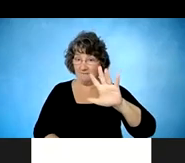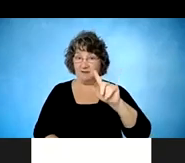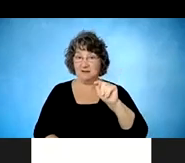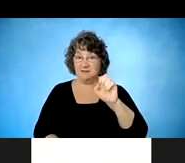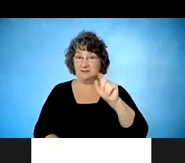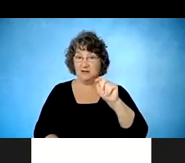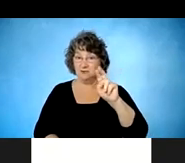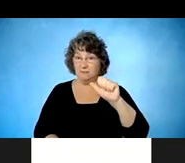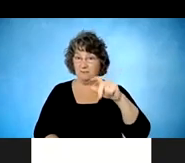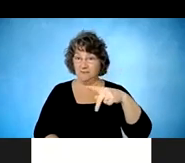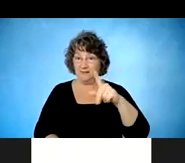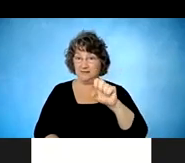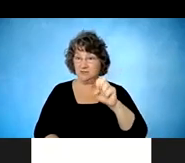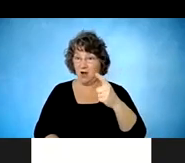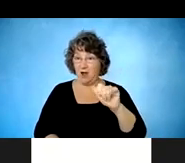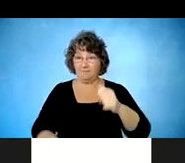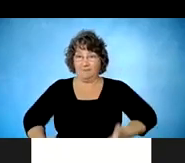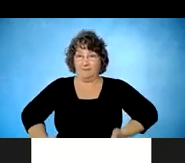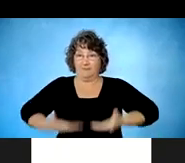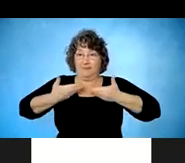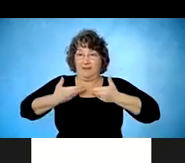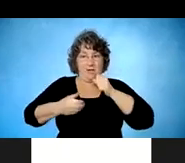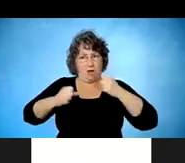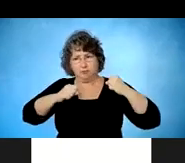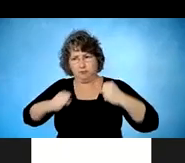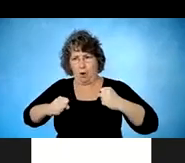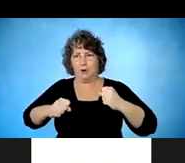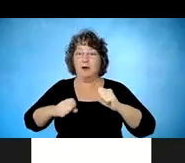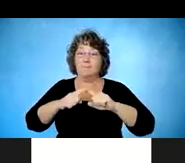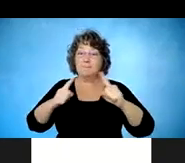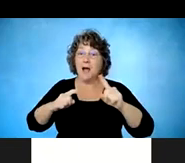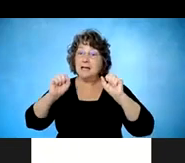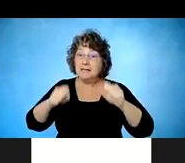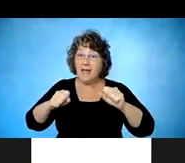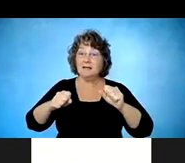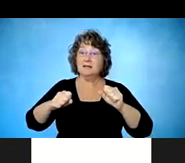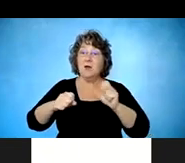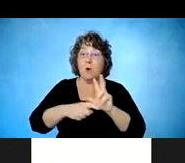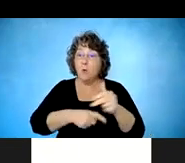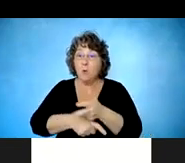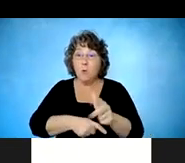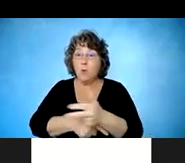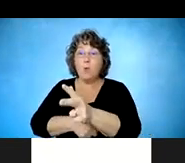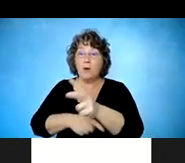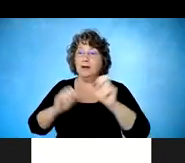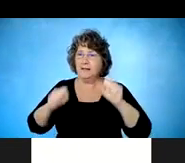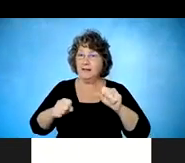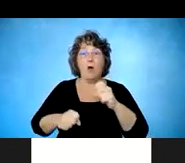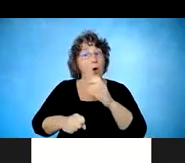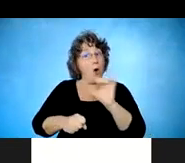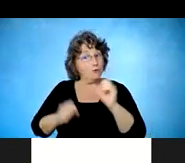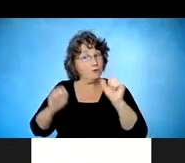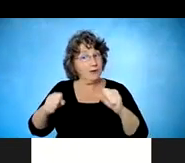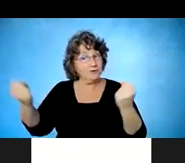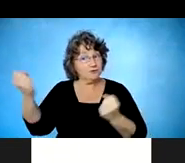you know, they're able to get around independently with a power wheelchair, and many can drive a modified van. You have enough arm